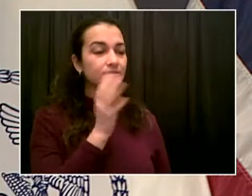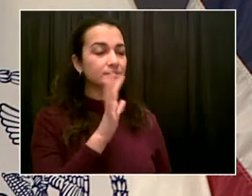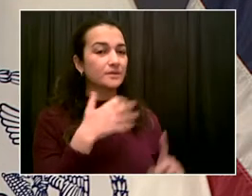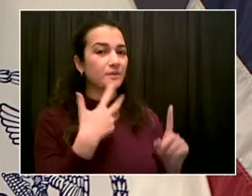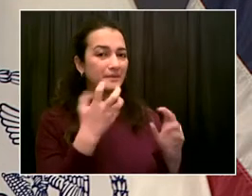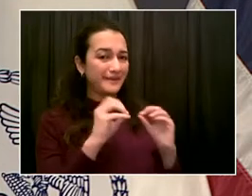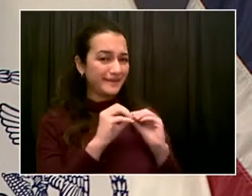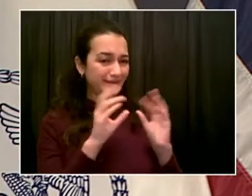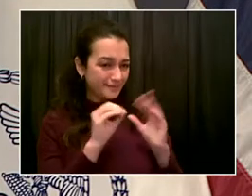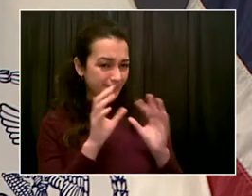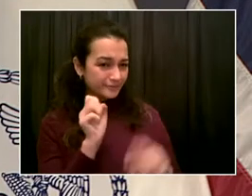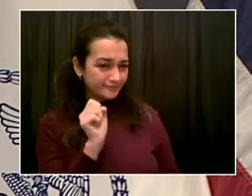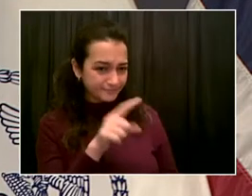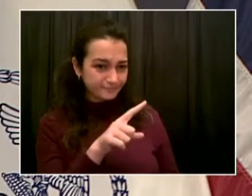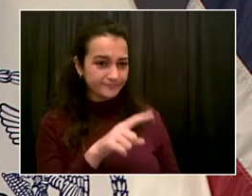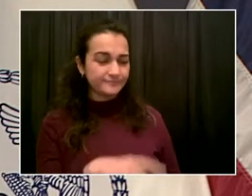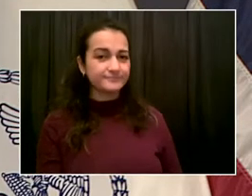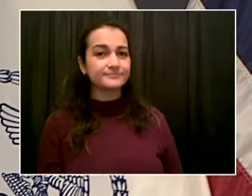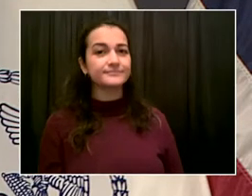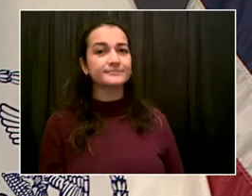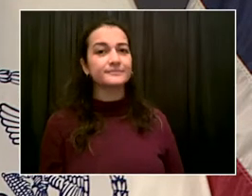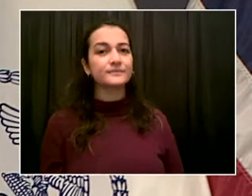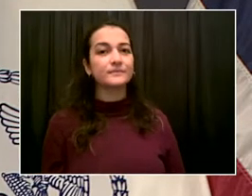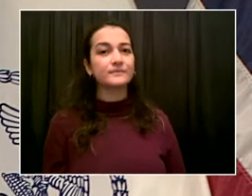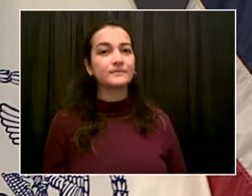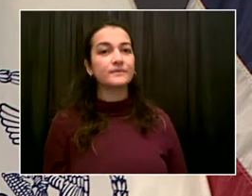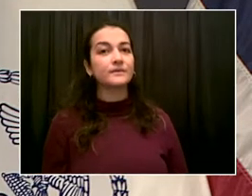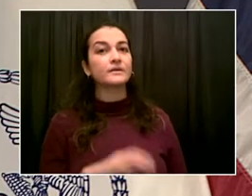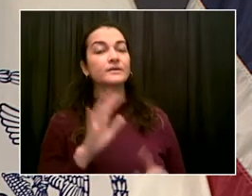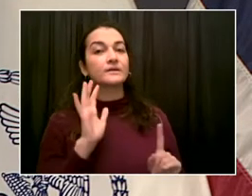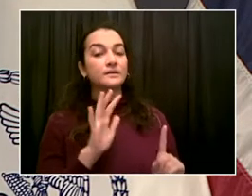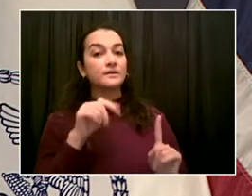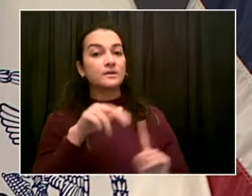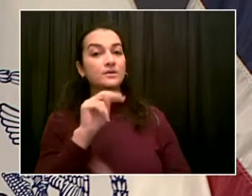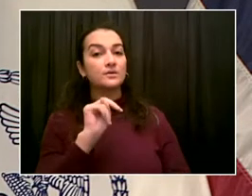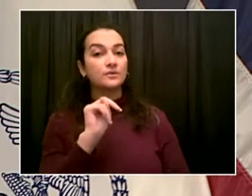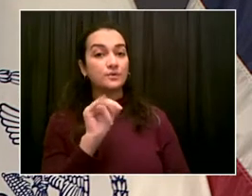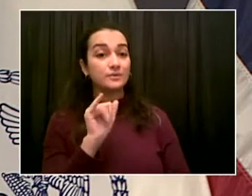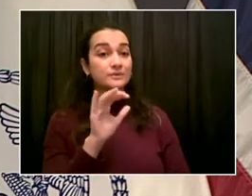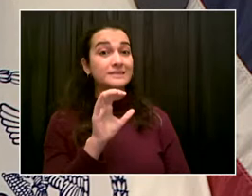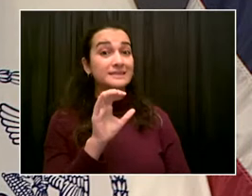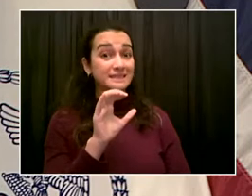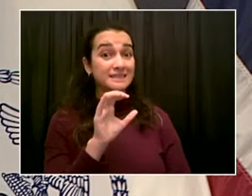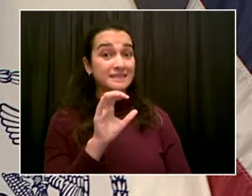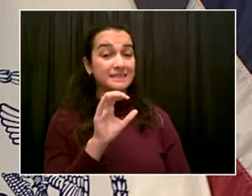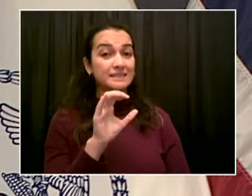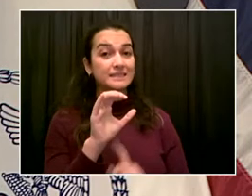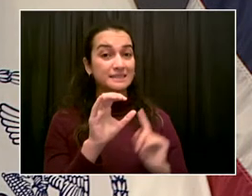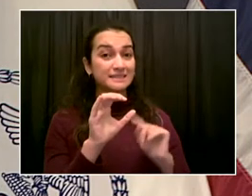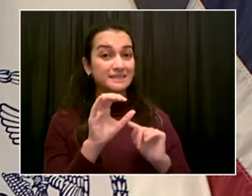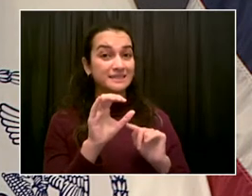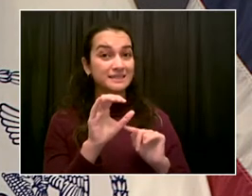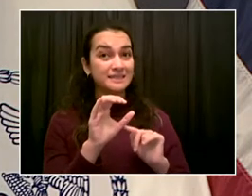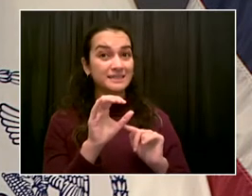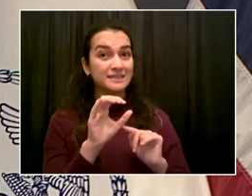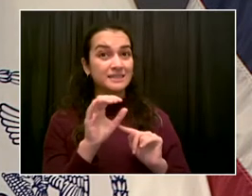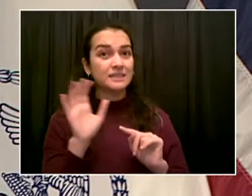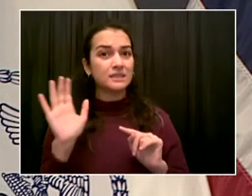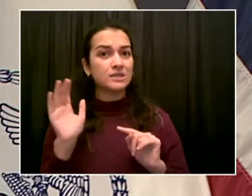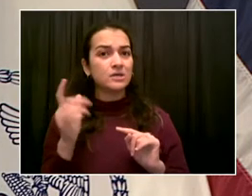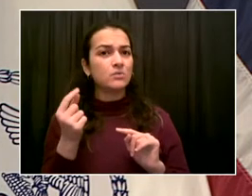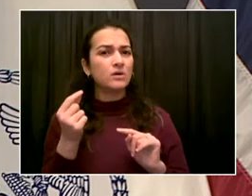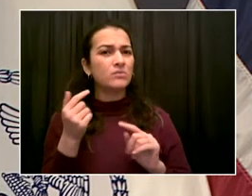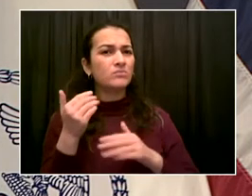the city is taking that Dr. Long was talking about. So you're the city is